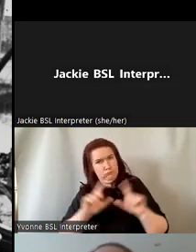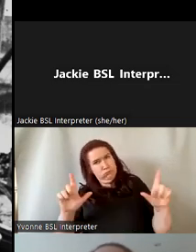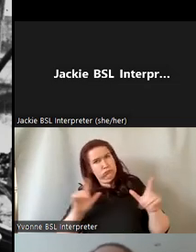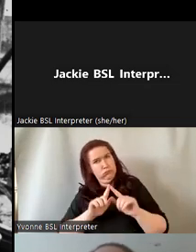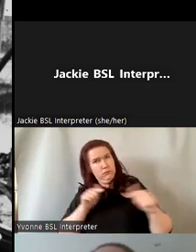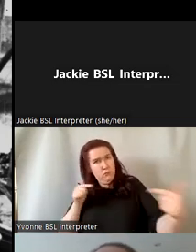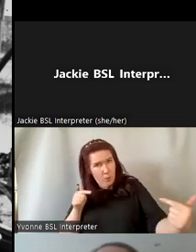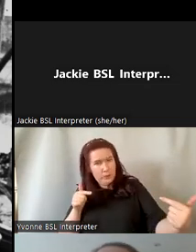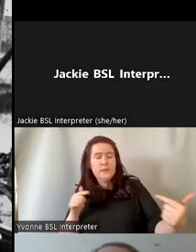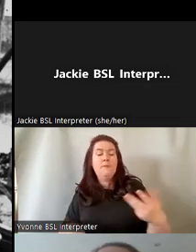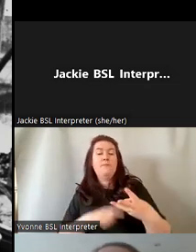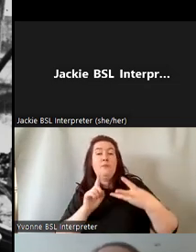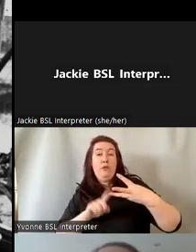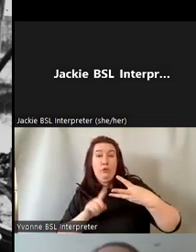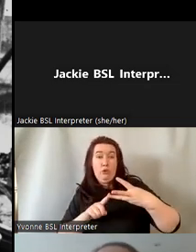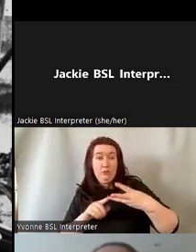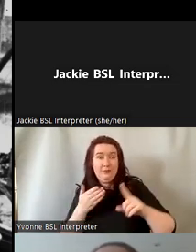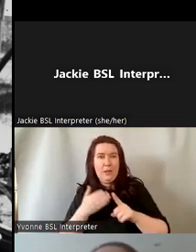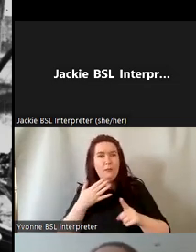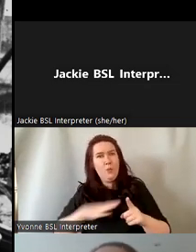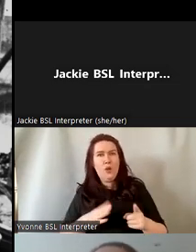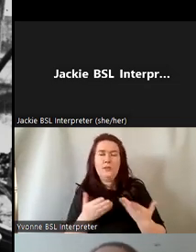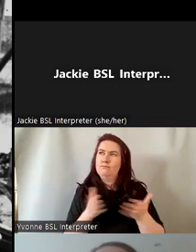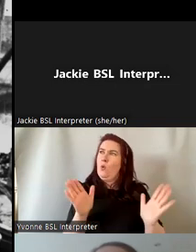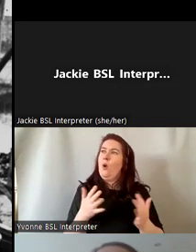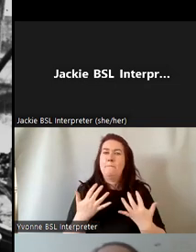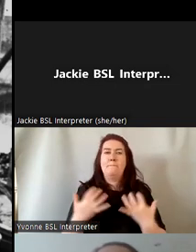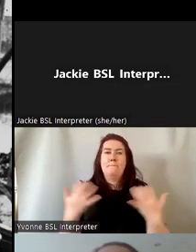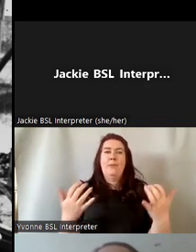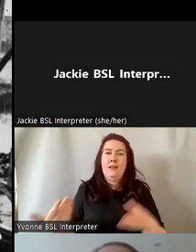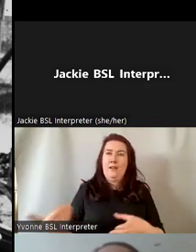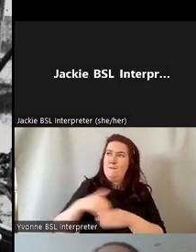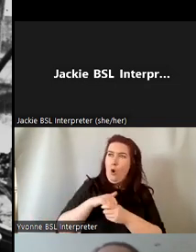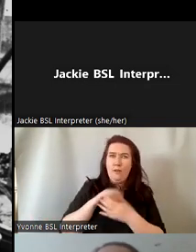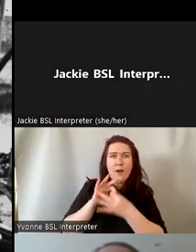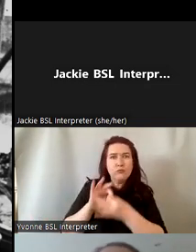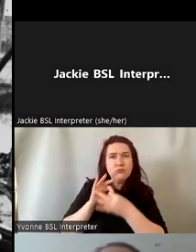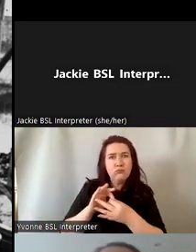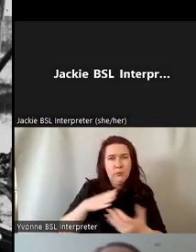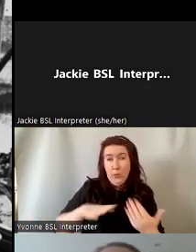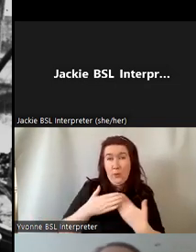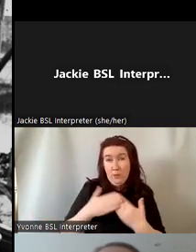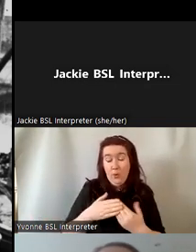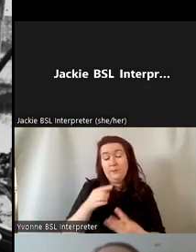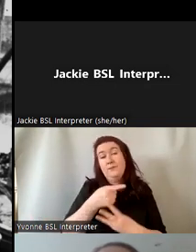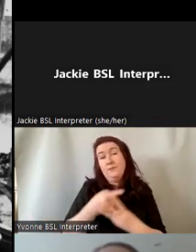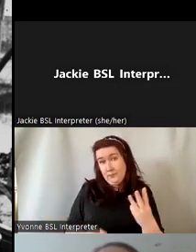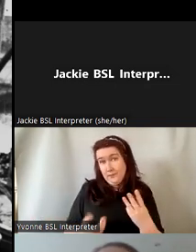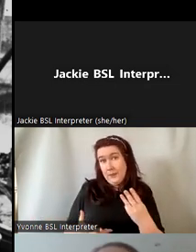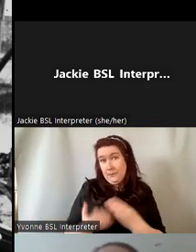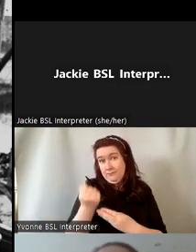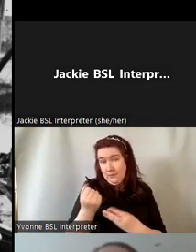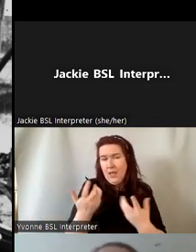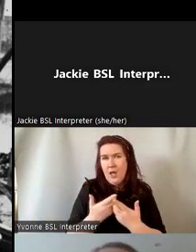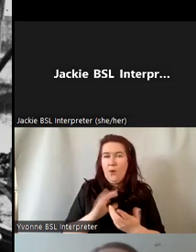support a wider public engagement program so to do these things we applied for